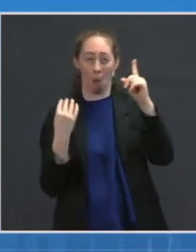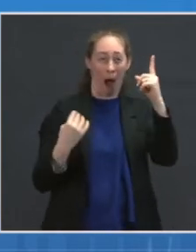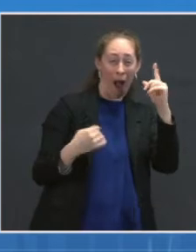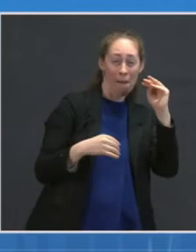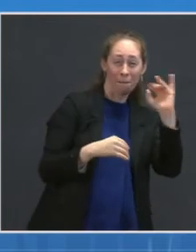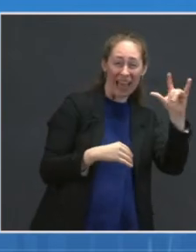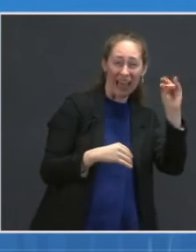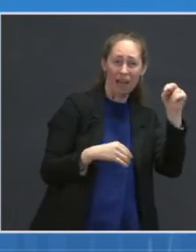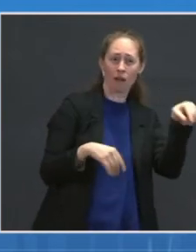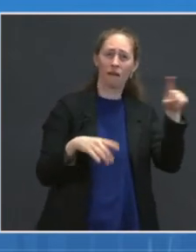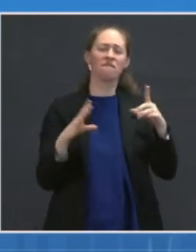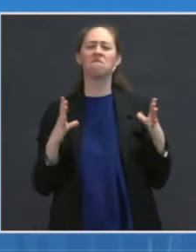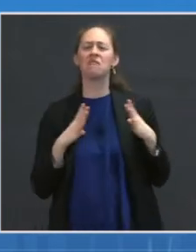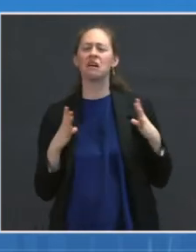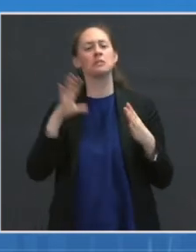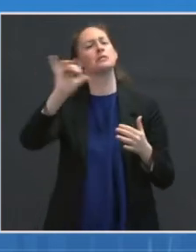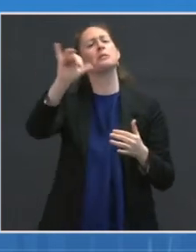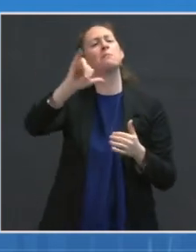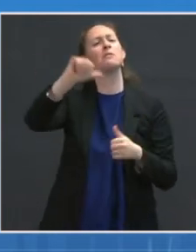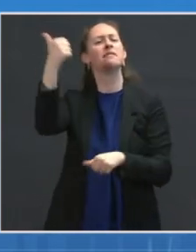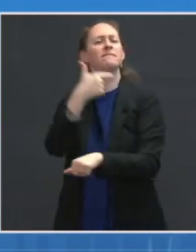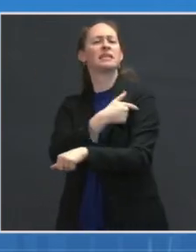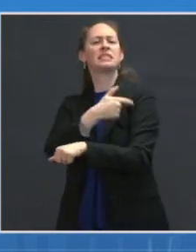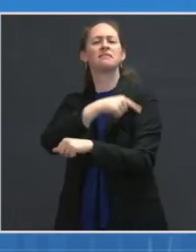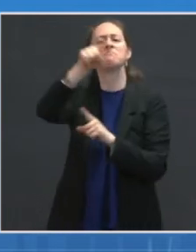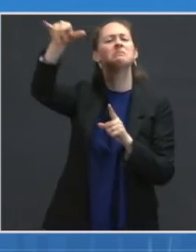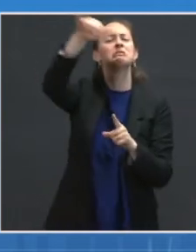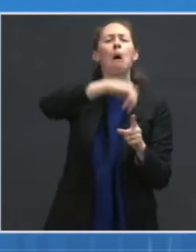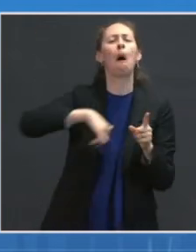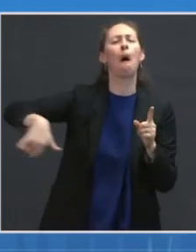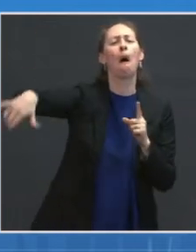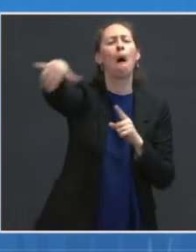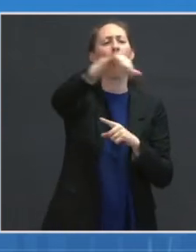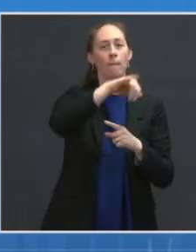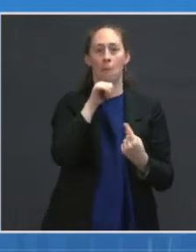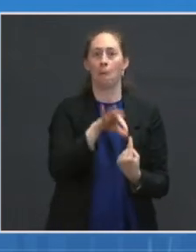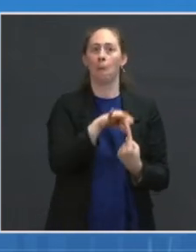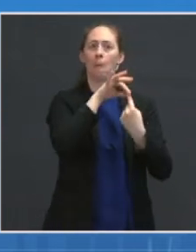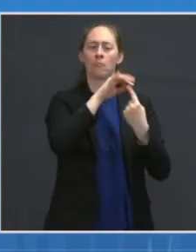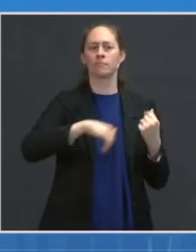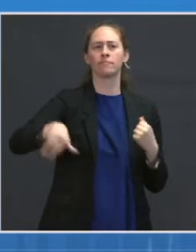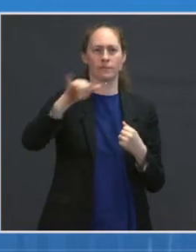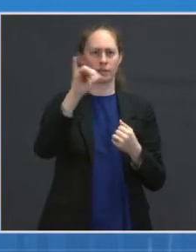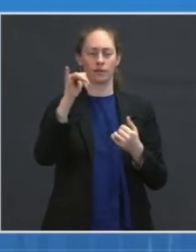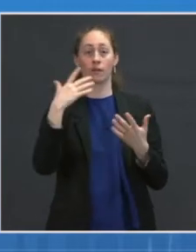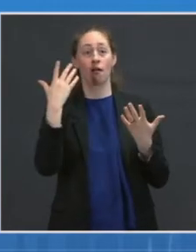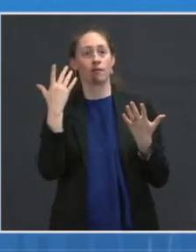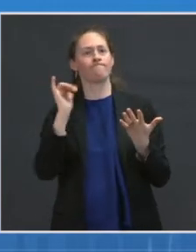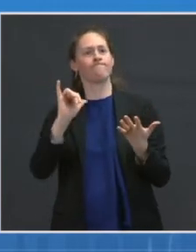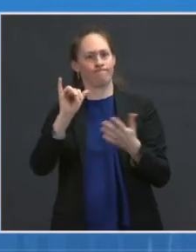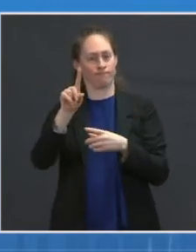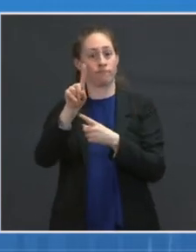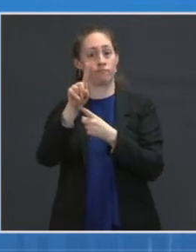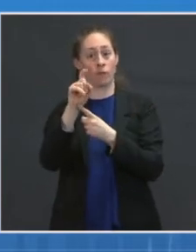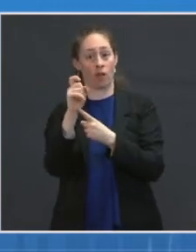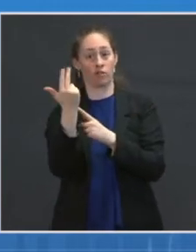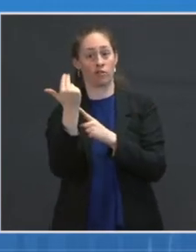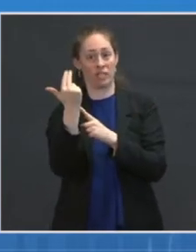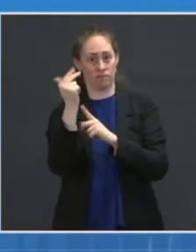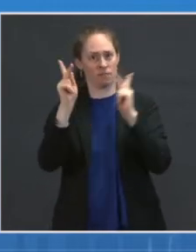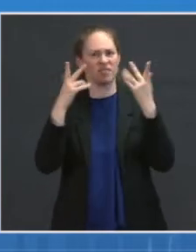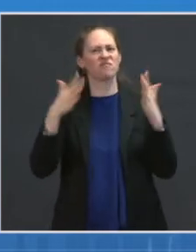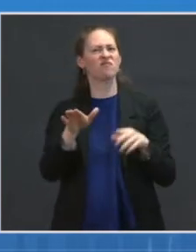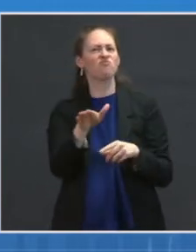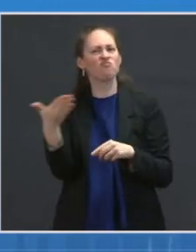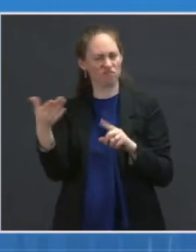In the first month of experience, a total of 113 deaths were reported, of which approximately 65%